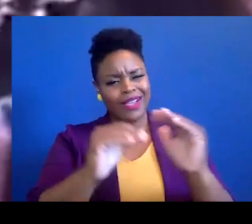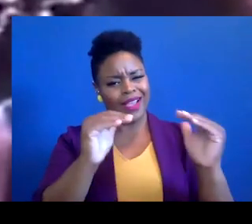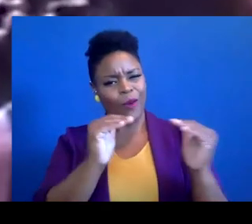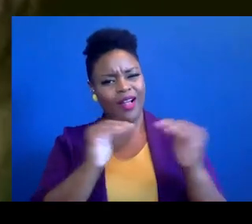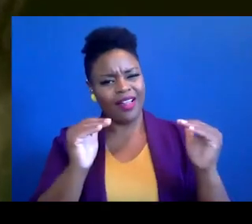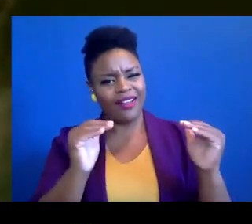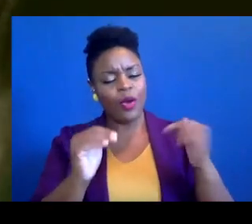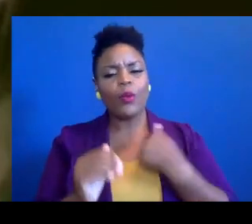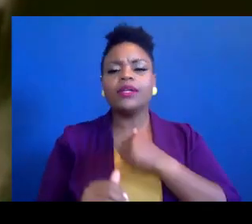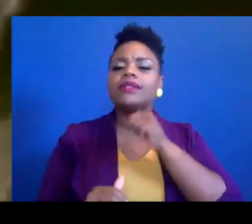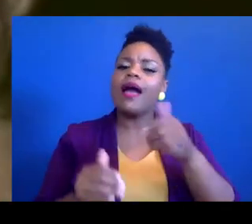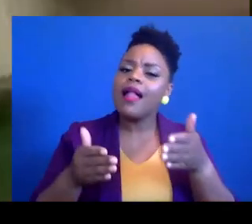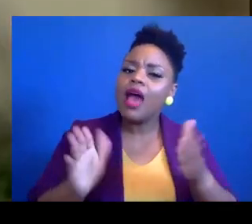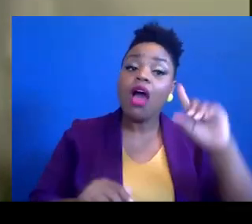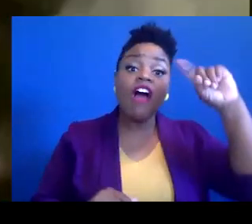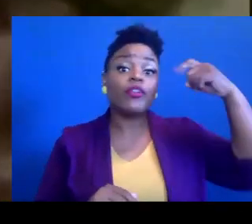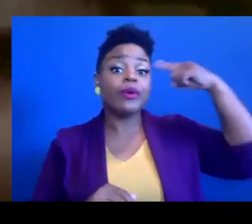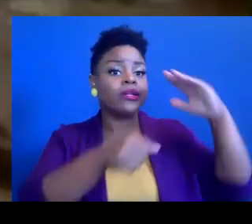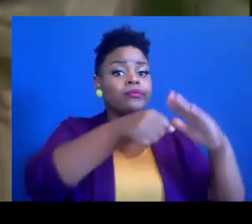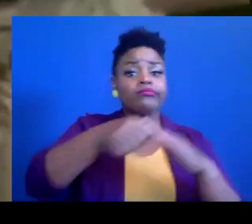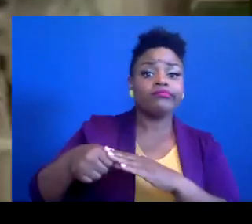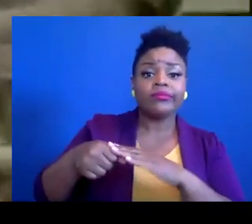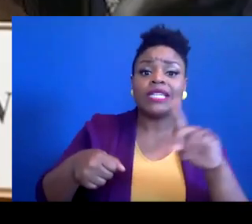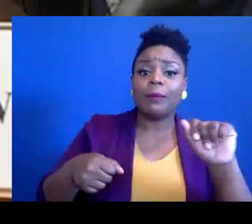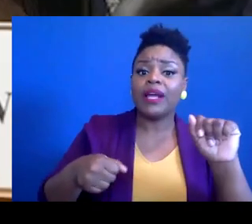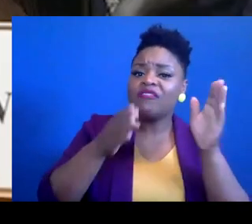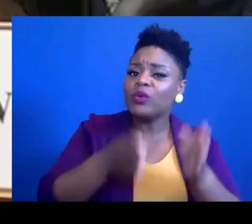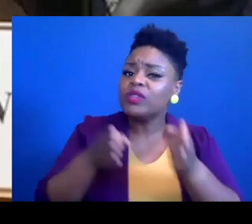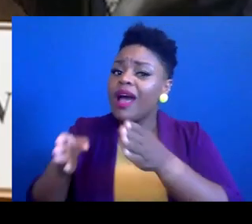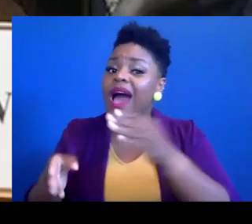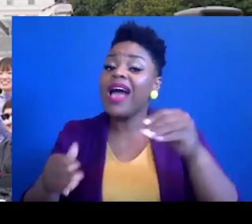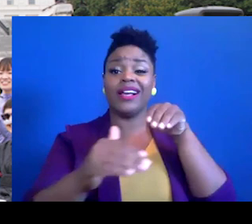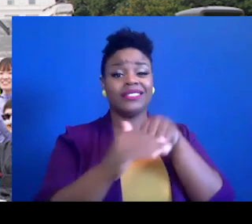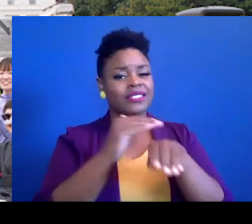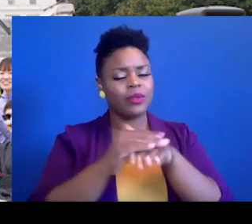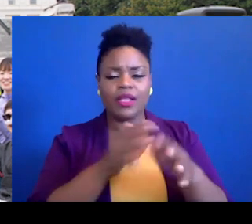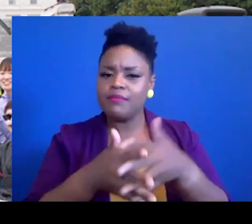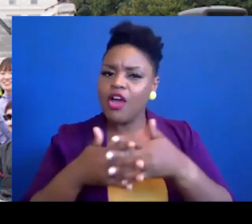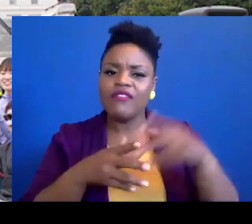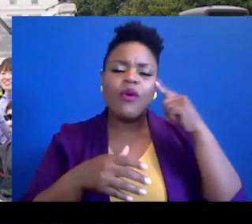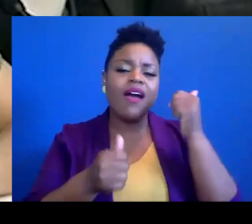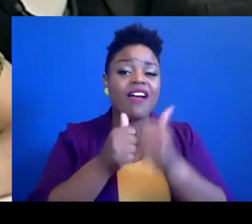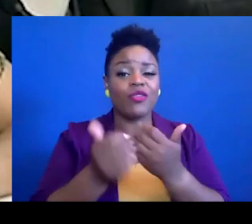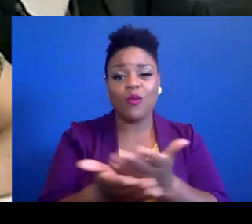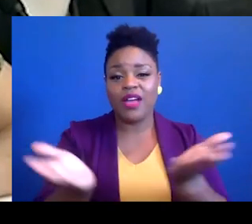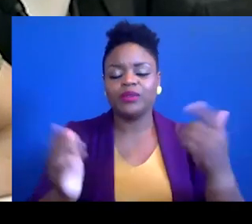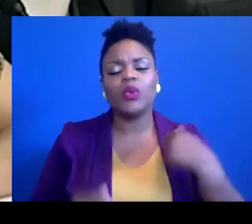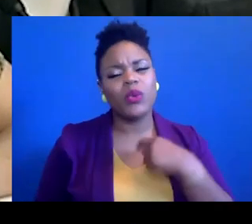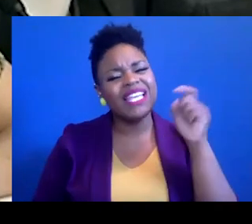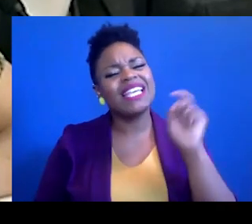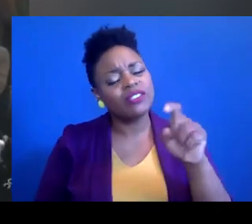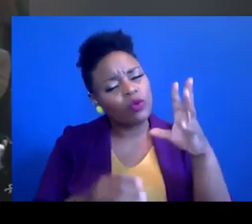we will no longer allow the government to oppress disabled individuals, and accessible America for everyone. We need to